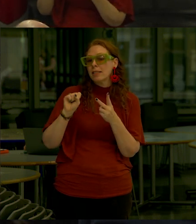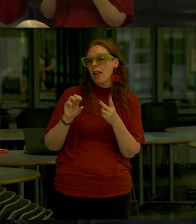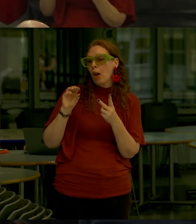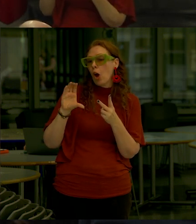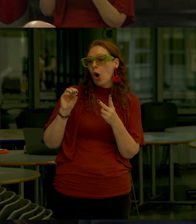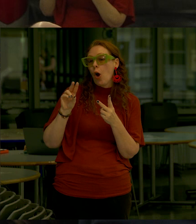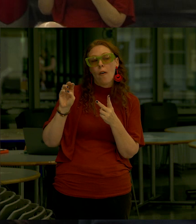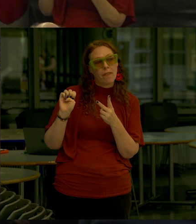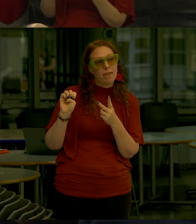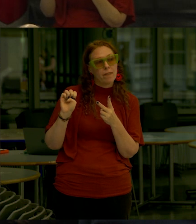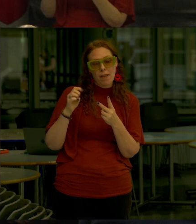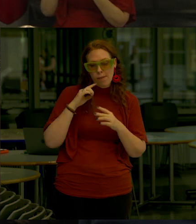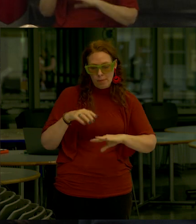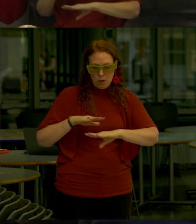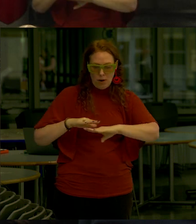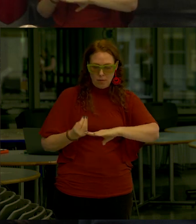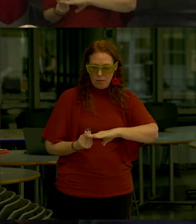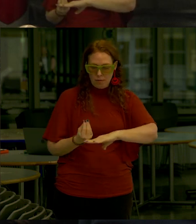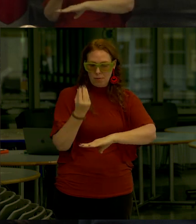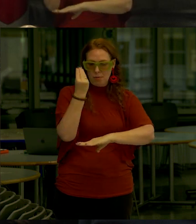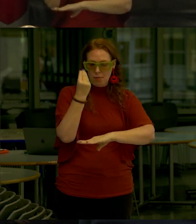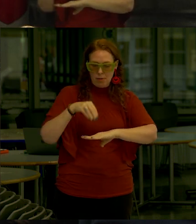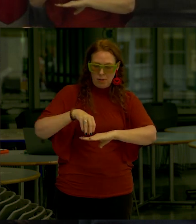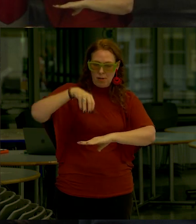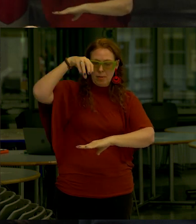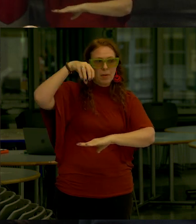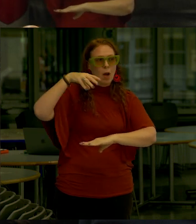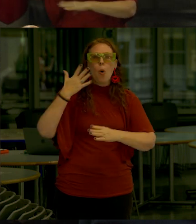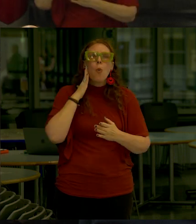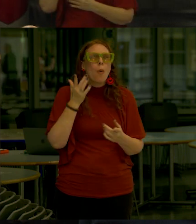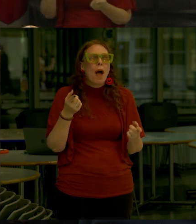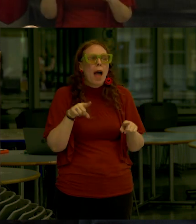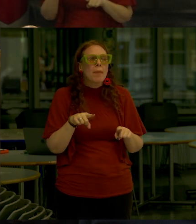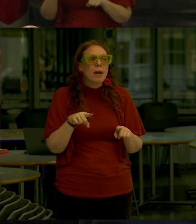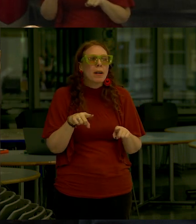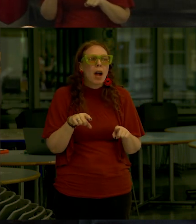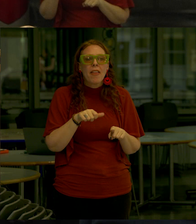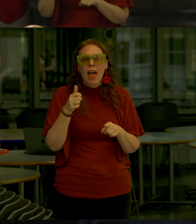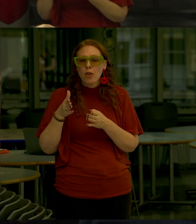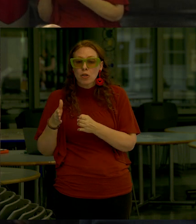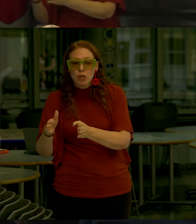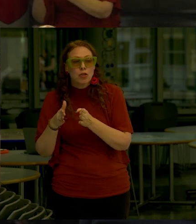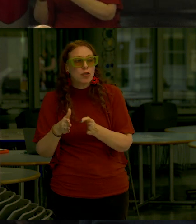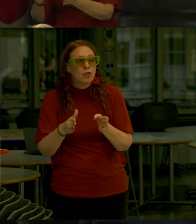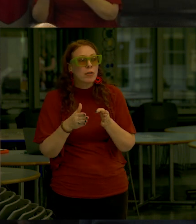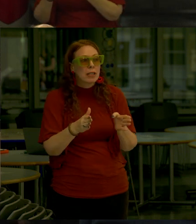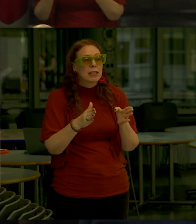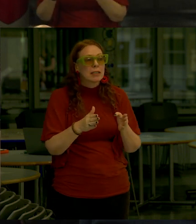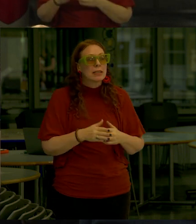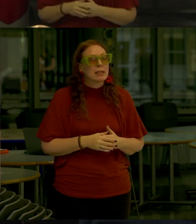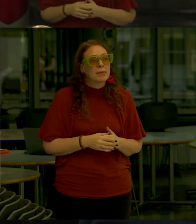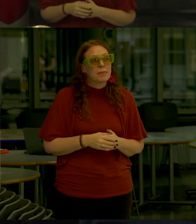deployable coming up from the ground at South Cove what's going to happen on the other streets I realize there's a constraint